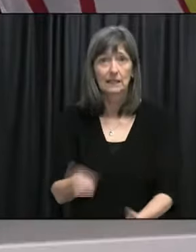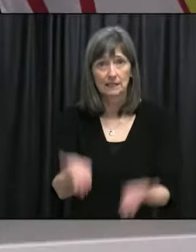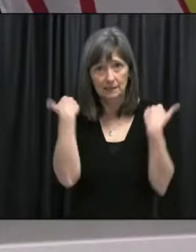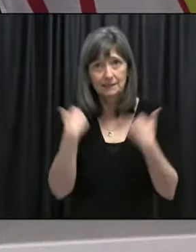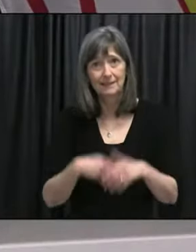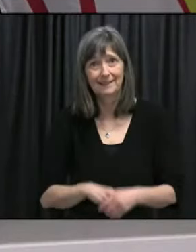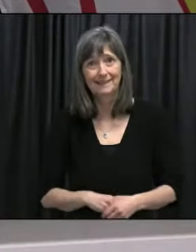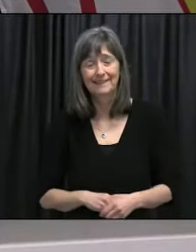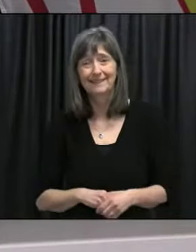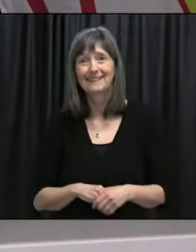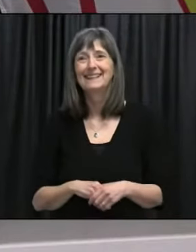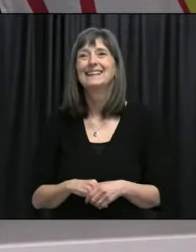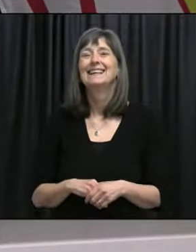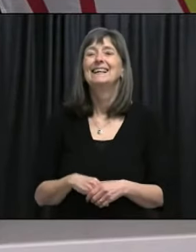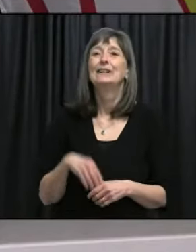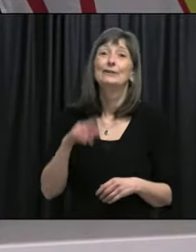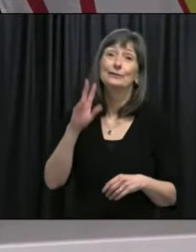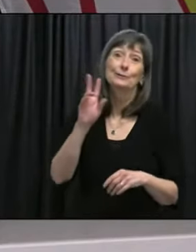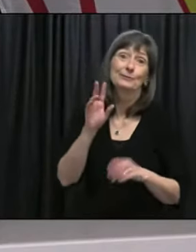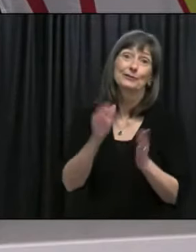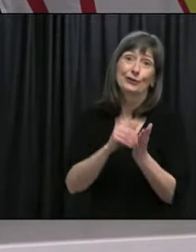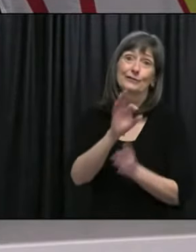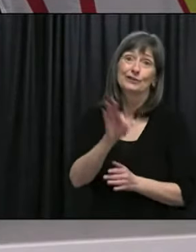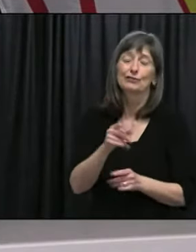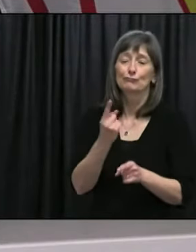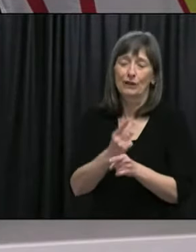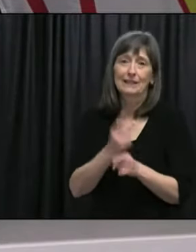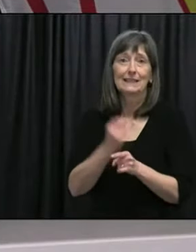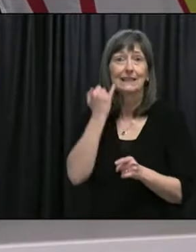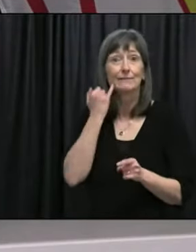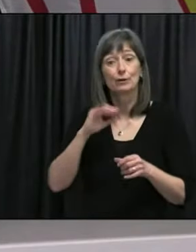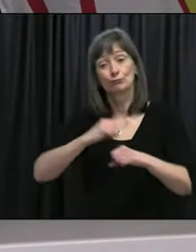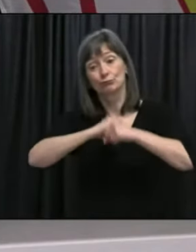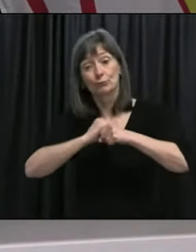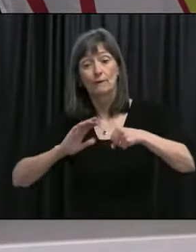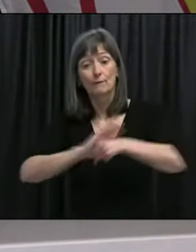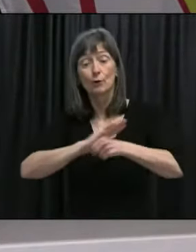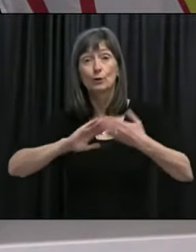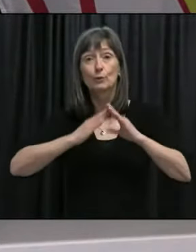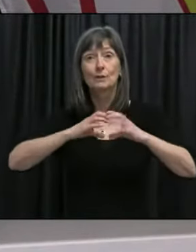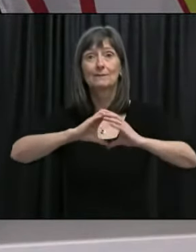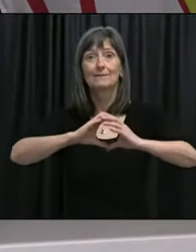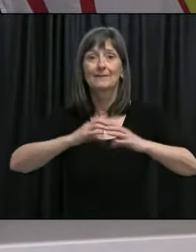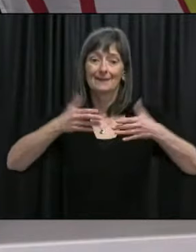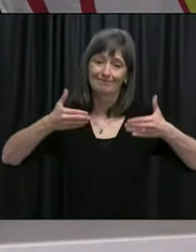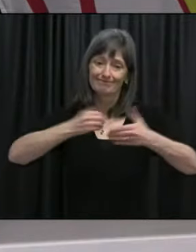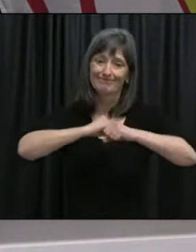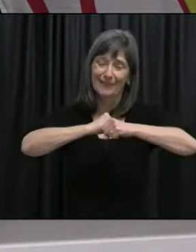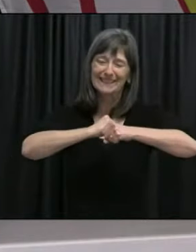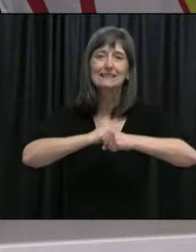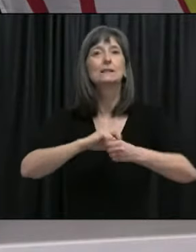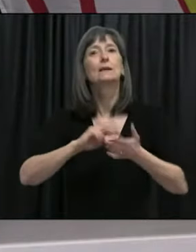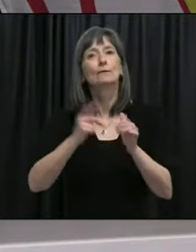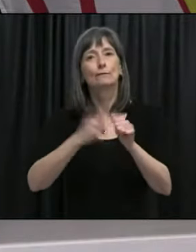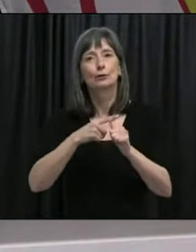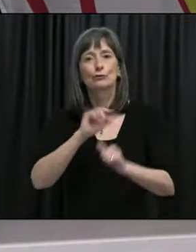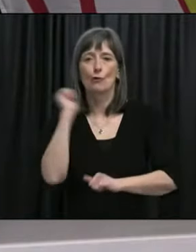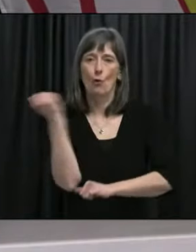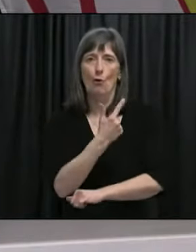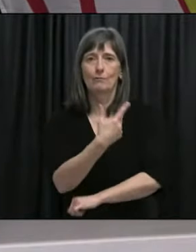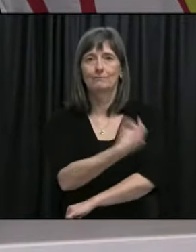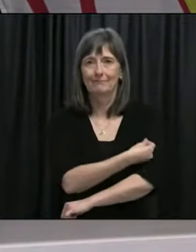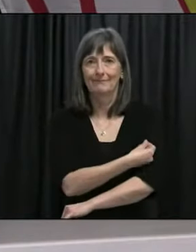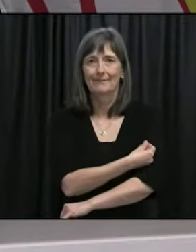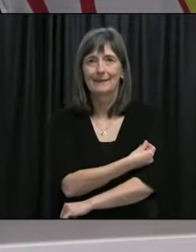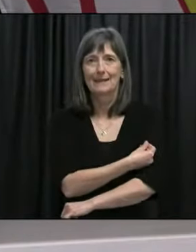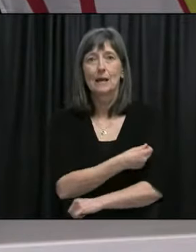yes, I mean, we can only get there if everybody gets vaccinated, but, um, you know, what we need to think about is that we are going to get to a point where we have a